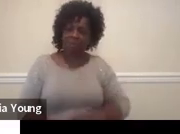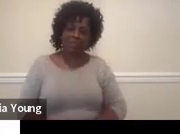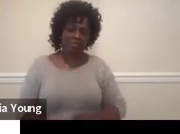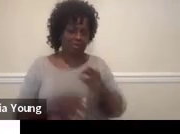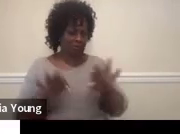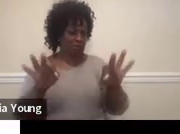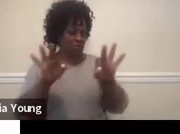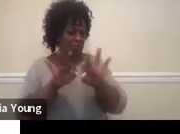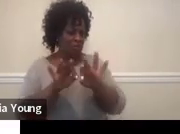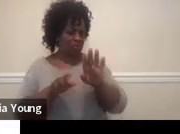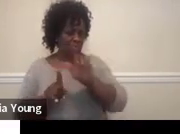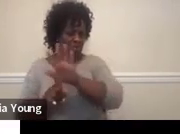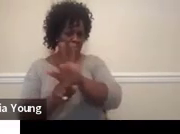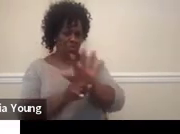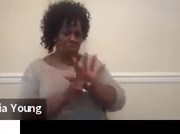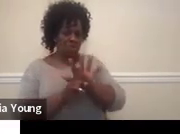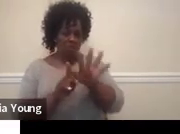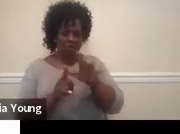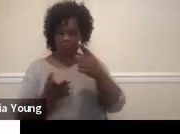worth our while to talk about them.